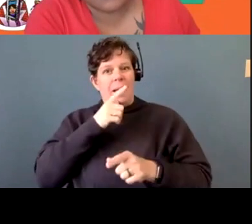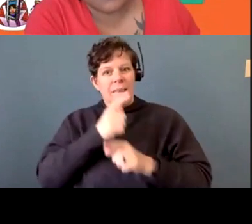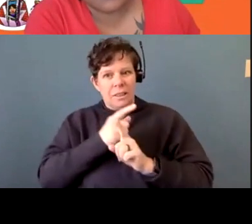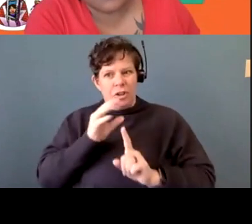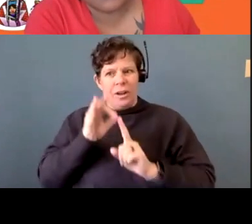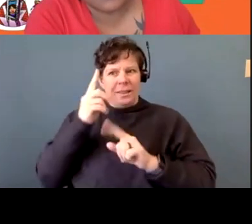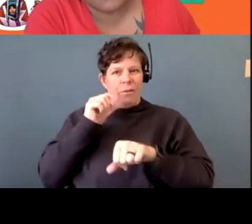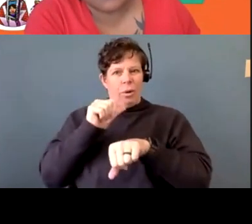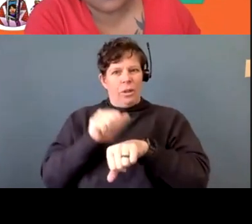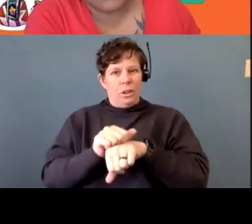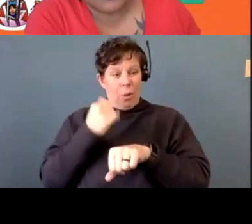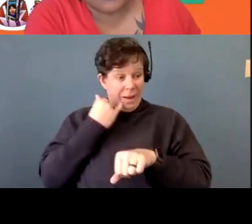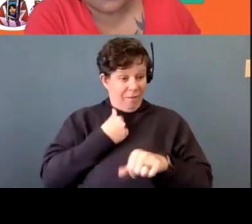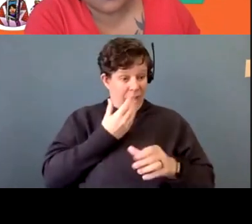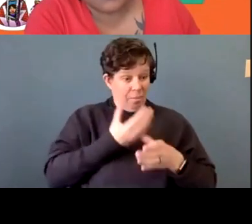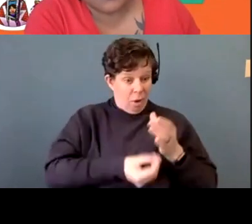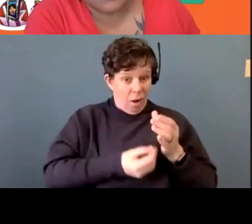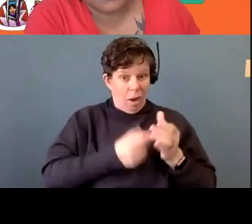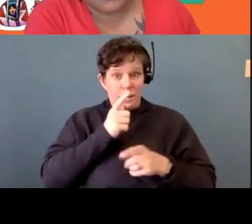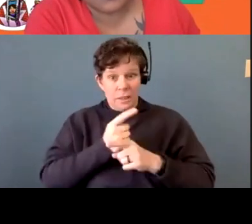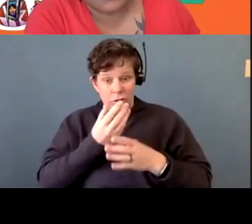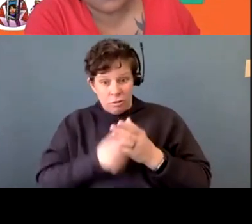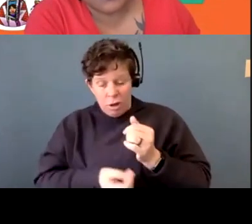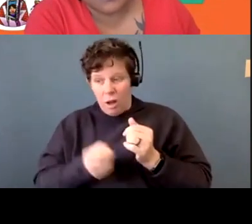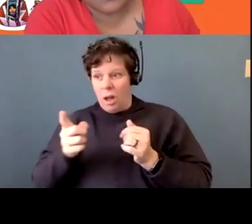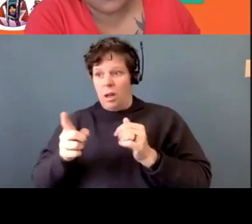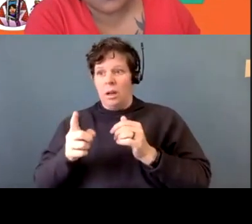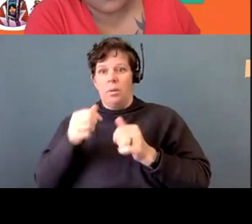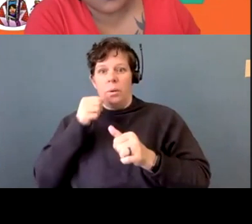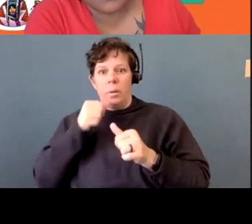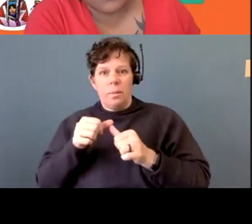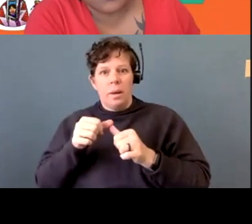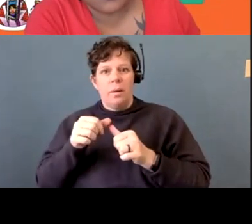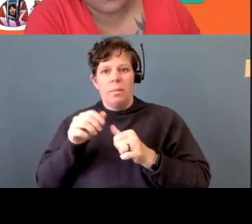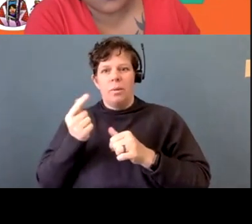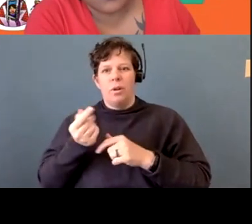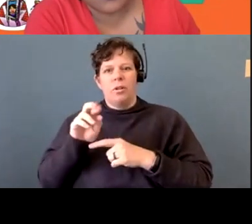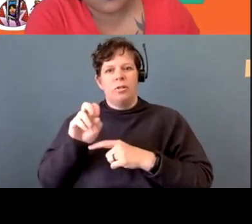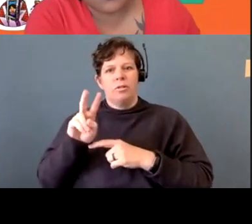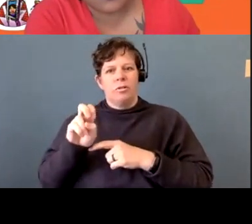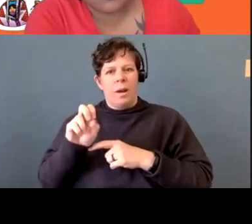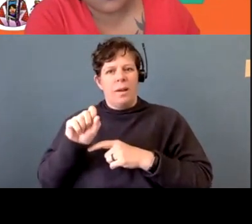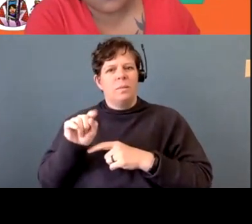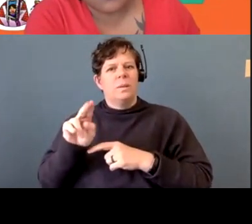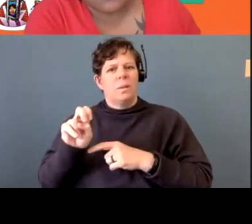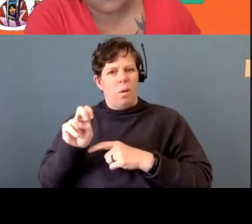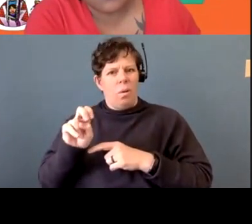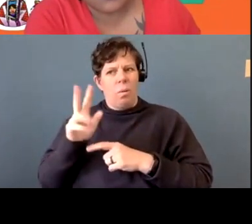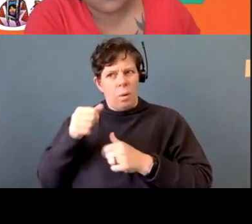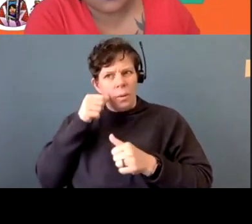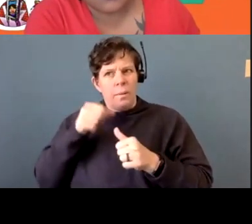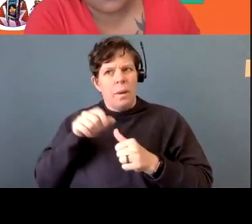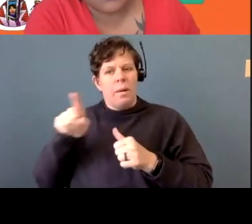that our people go and they, and they take care of the graveyard. And every year, you know, they go up there and it's a time to go up there